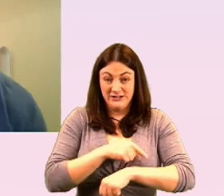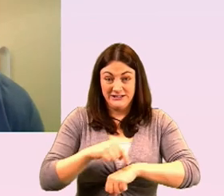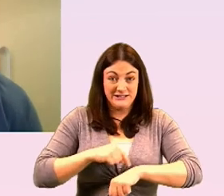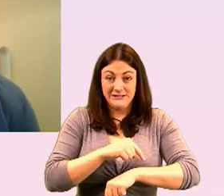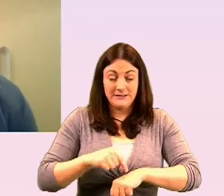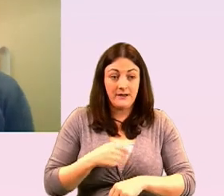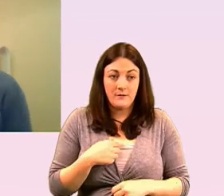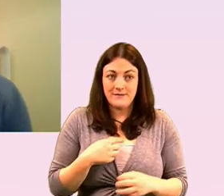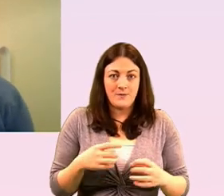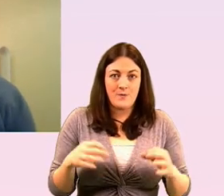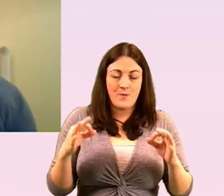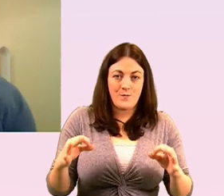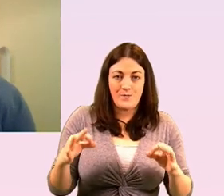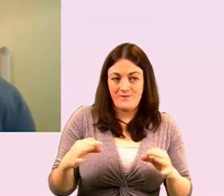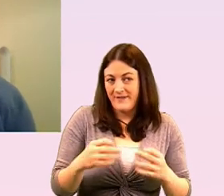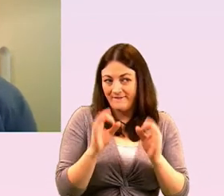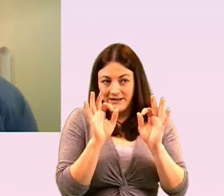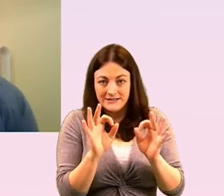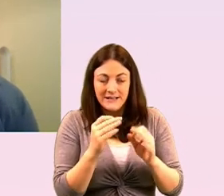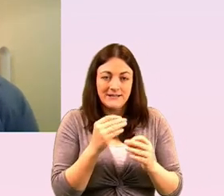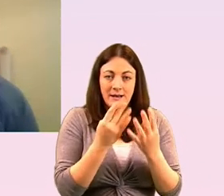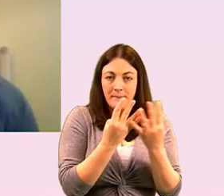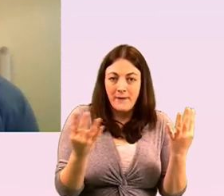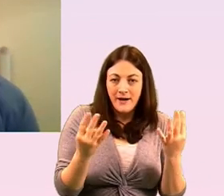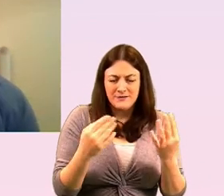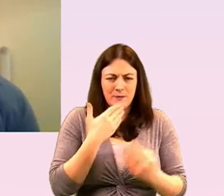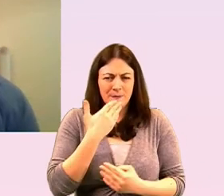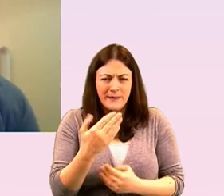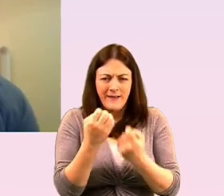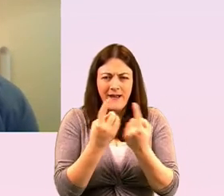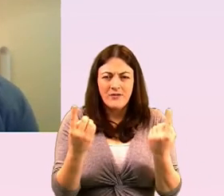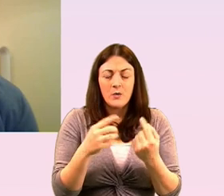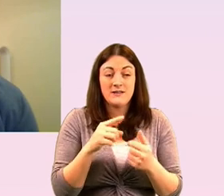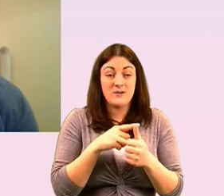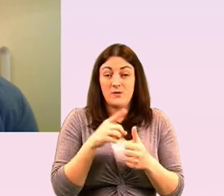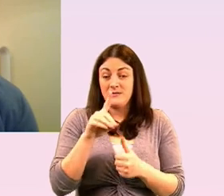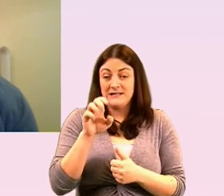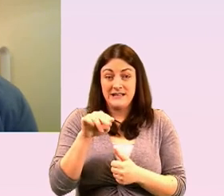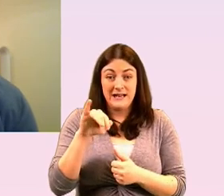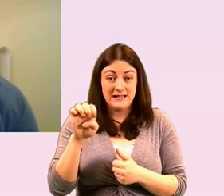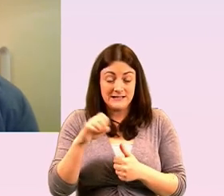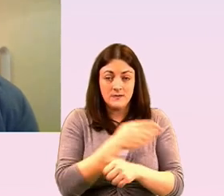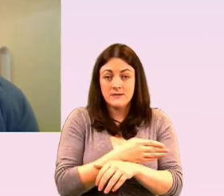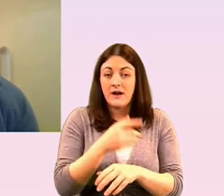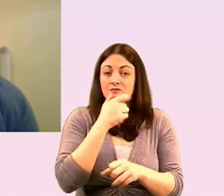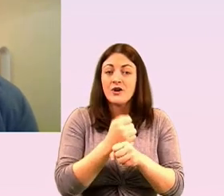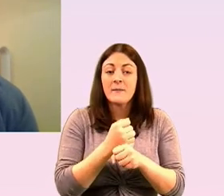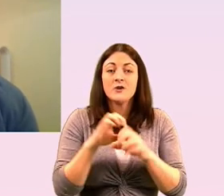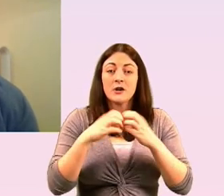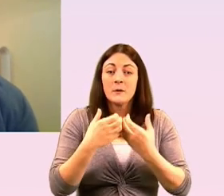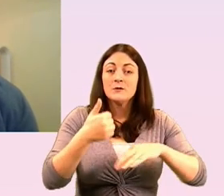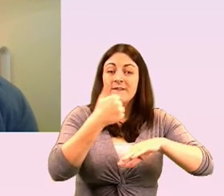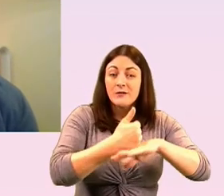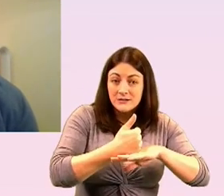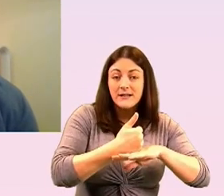really fascinating panel i want to thank each of you um you know denise started off laying out the offer community foundation are looking to